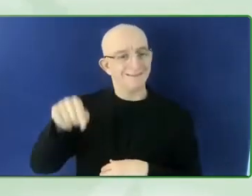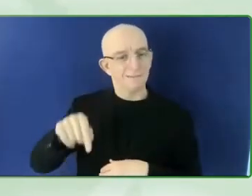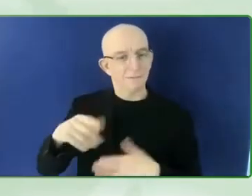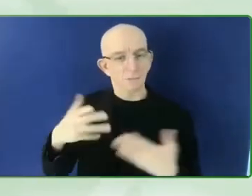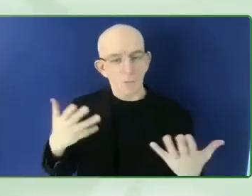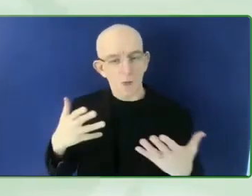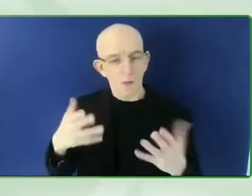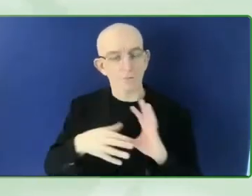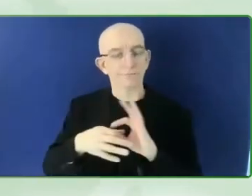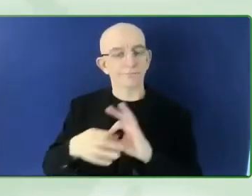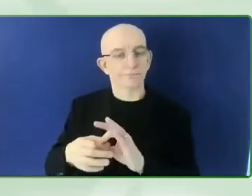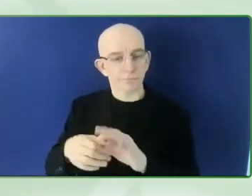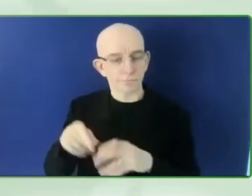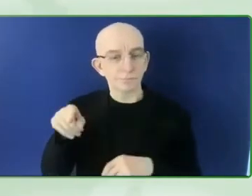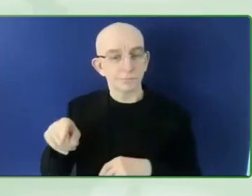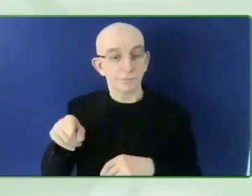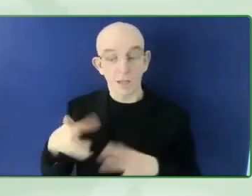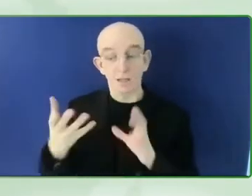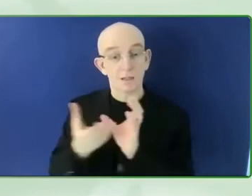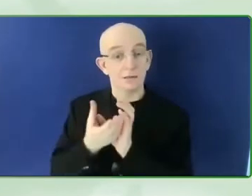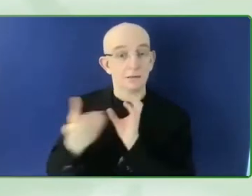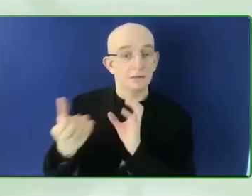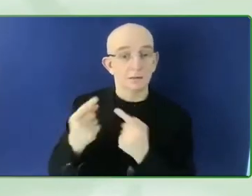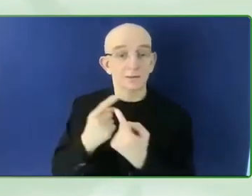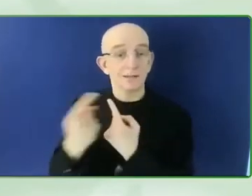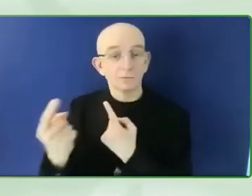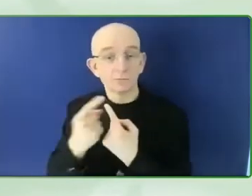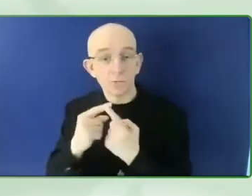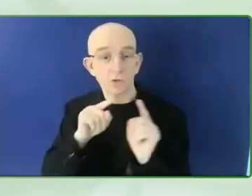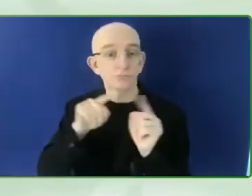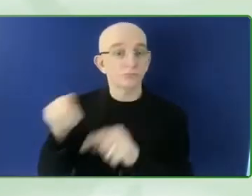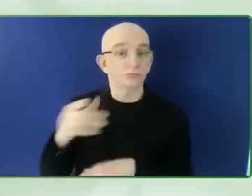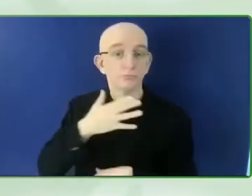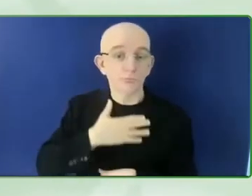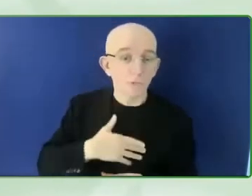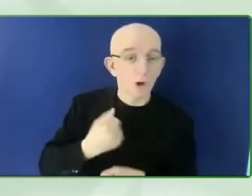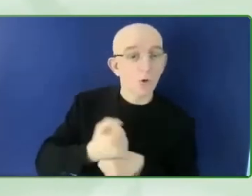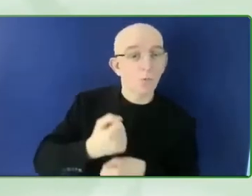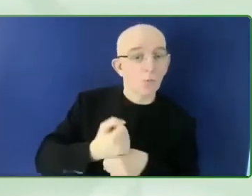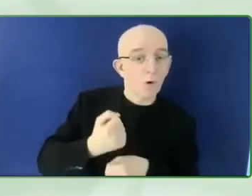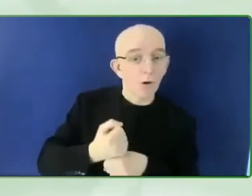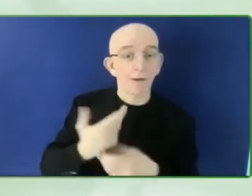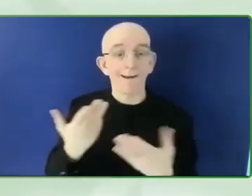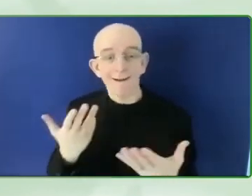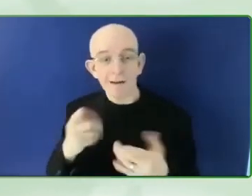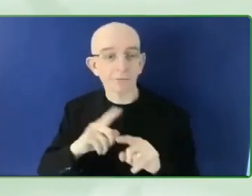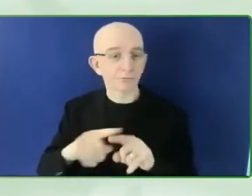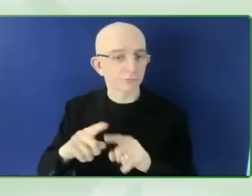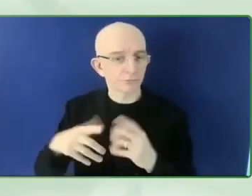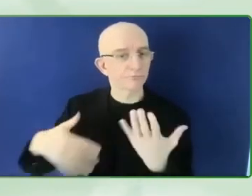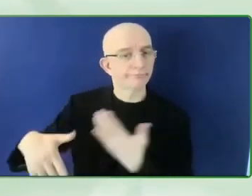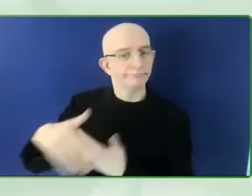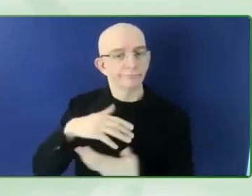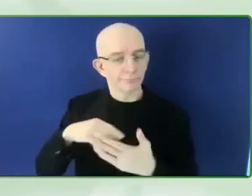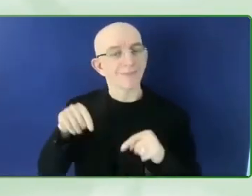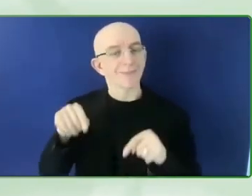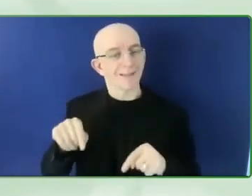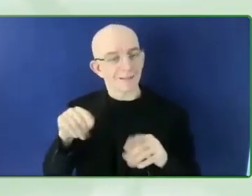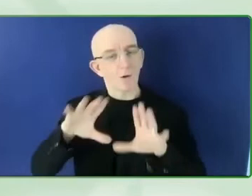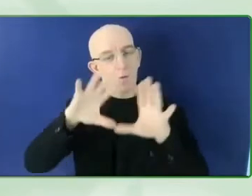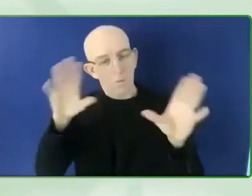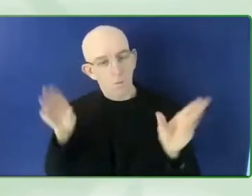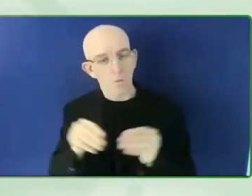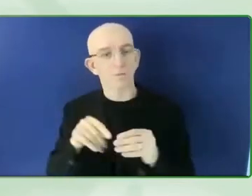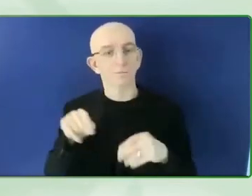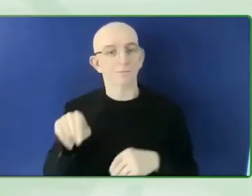they're all interlinked. And they all play a huge part in allowing persons with disabilities to live life to their full potential.